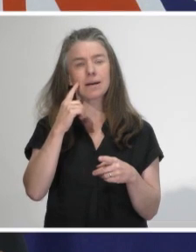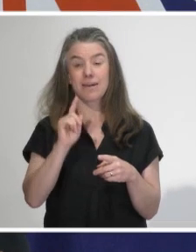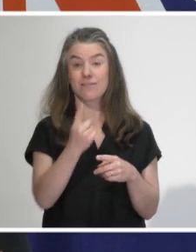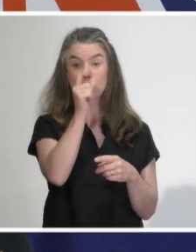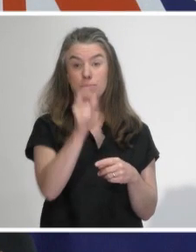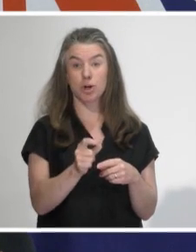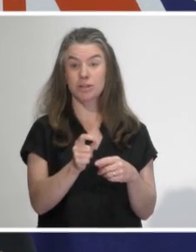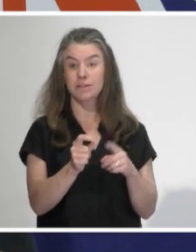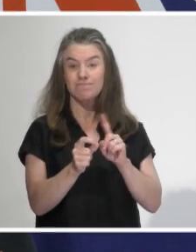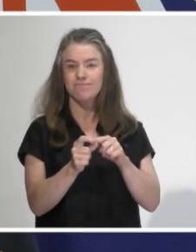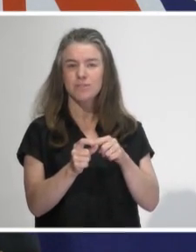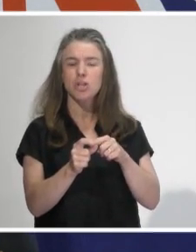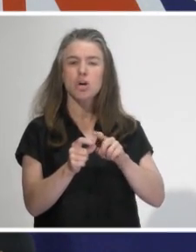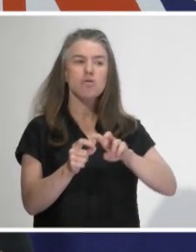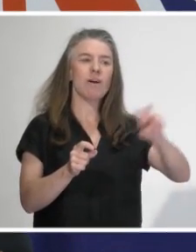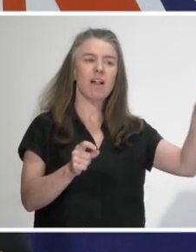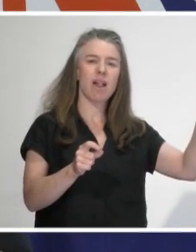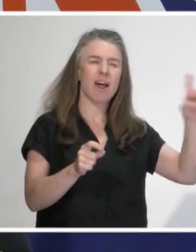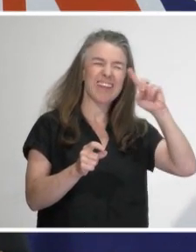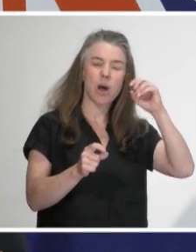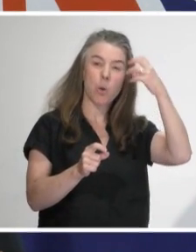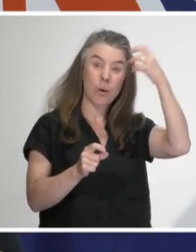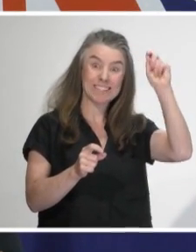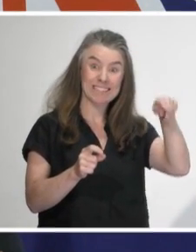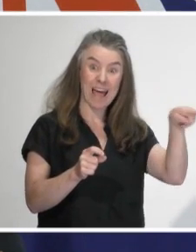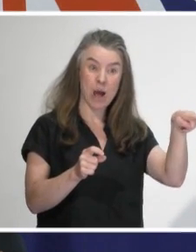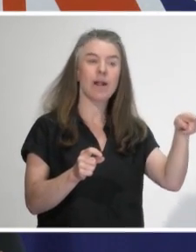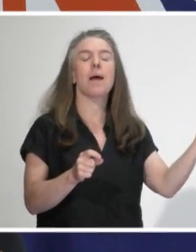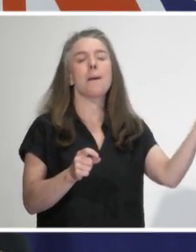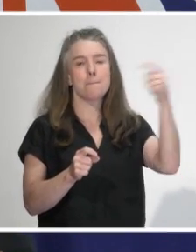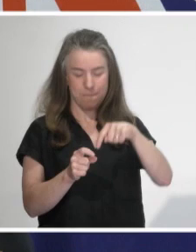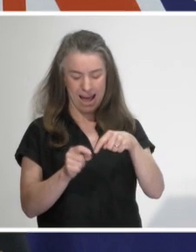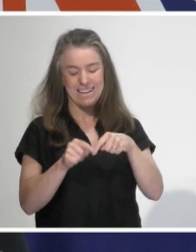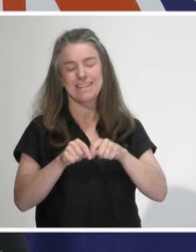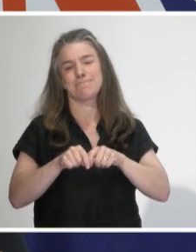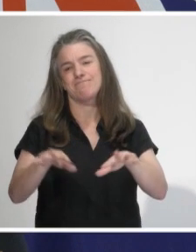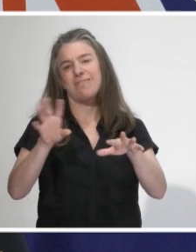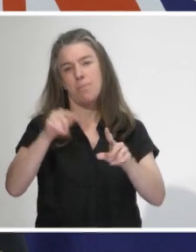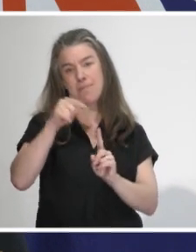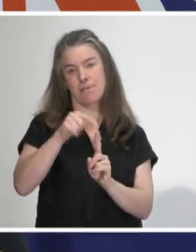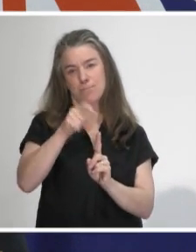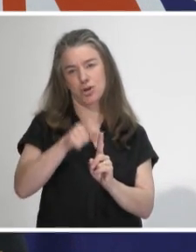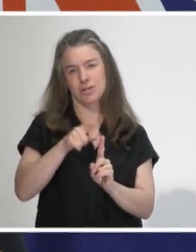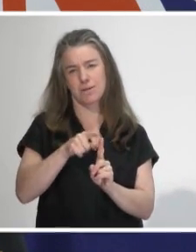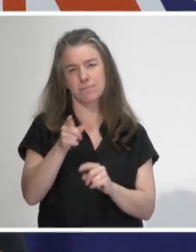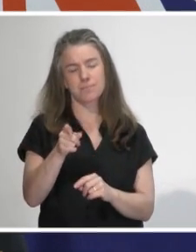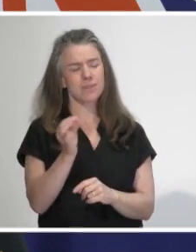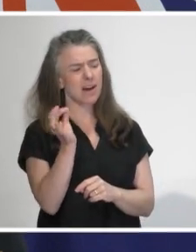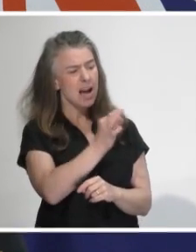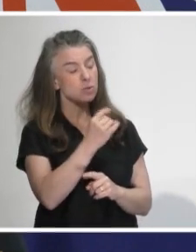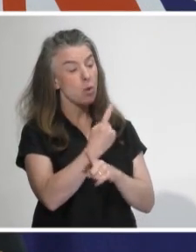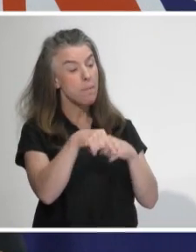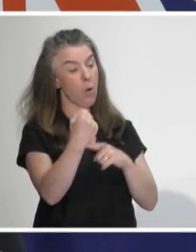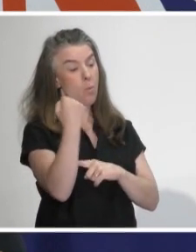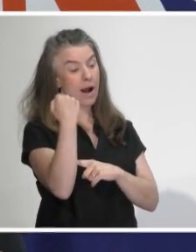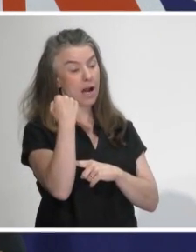case there had travelled to another place and it might have been Queenstown and that's where the infection was from. In Waikato